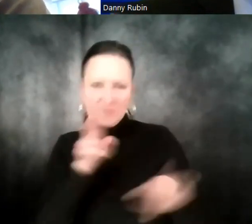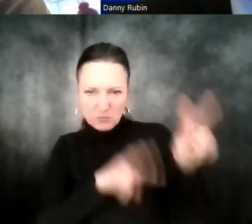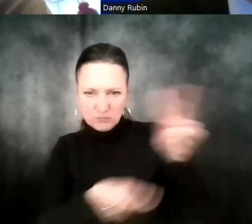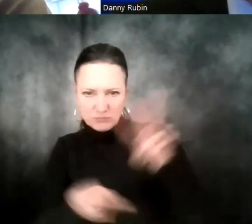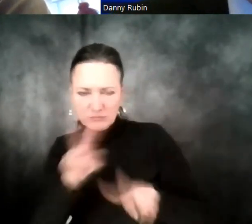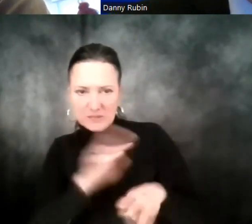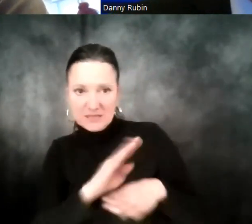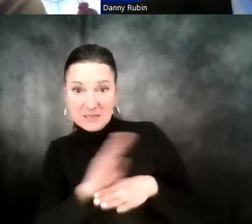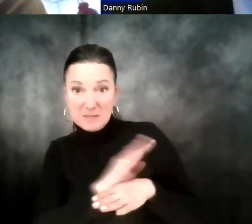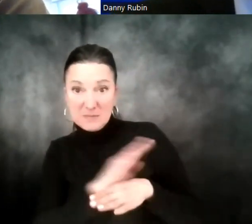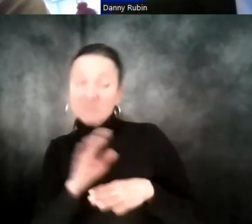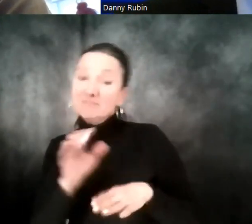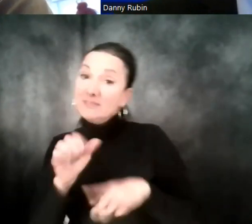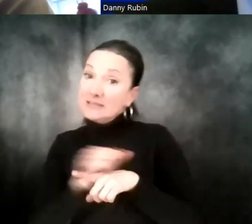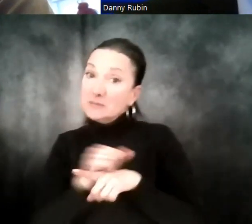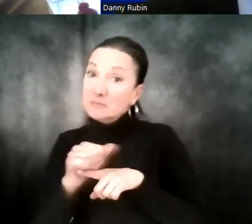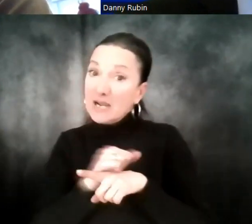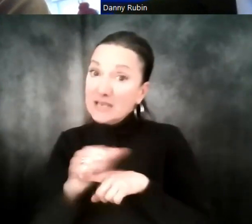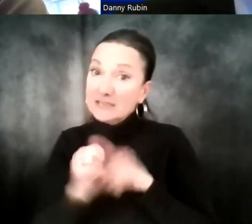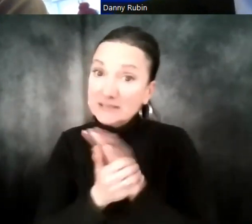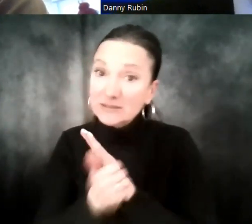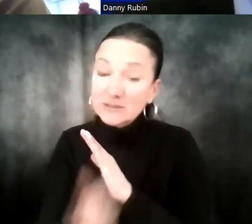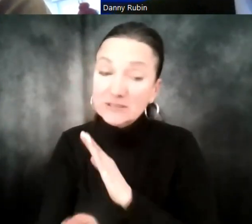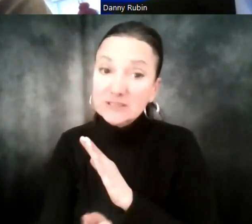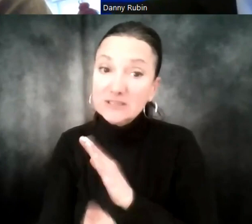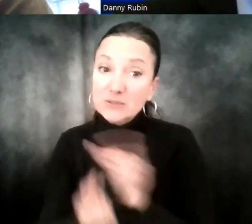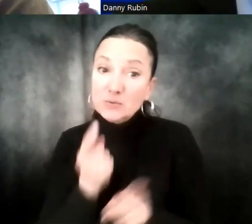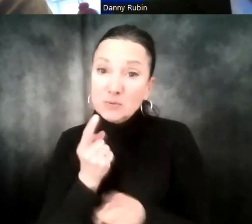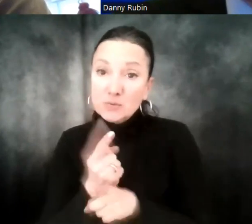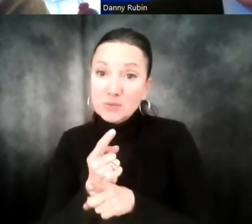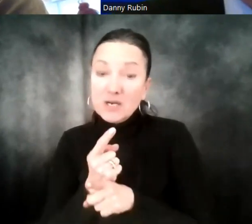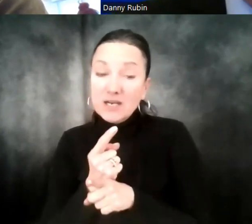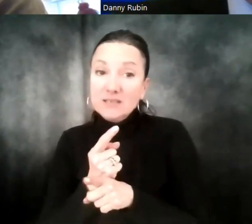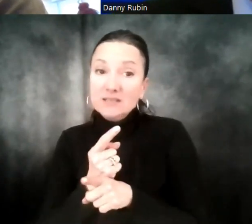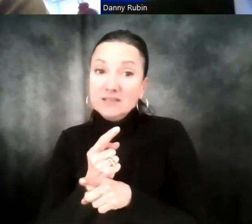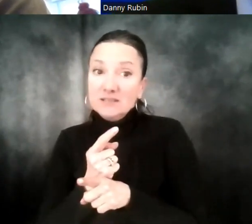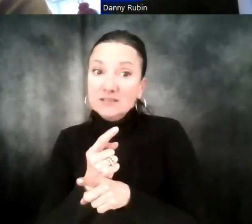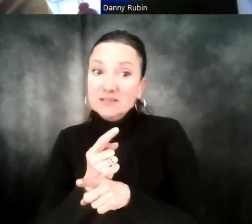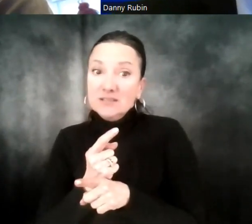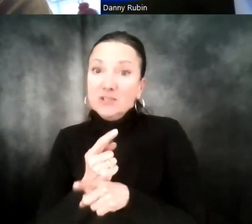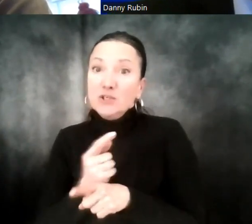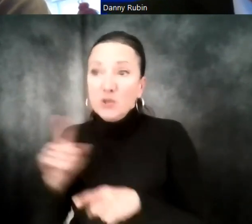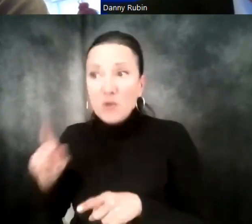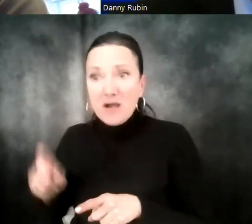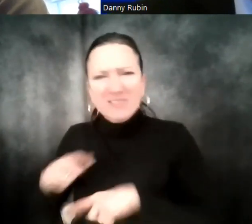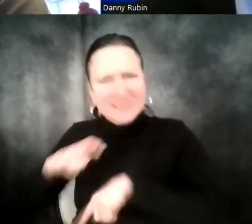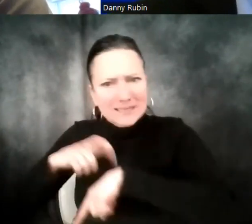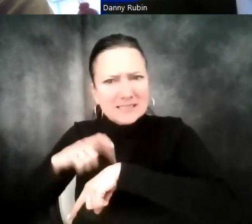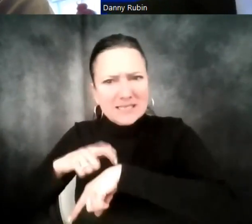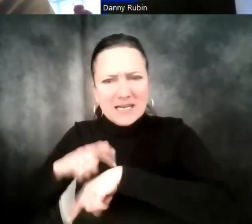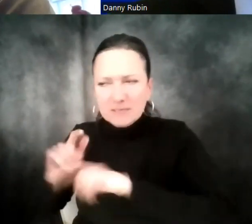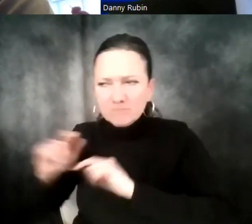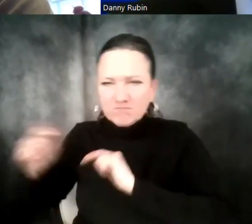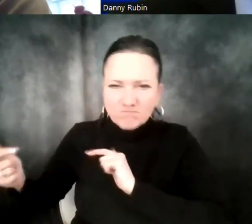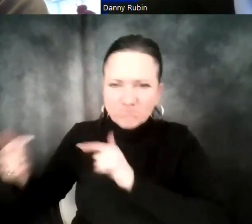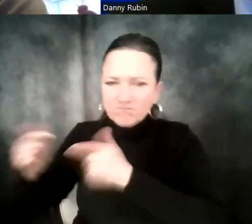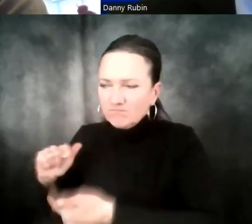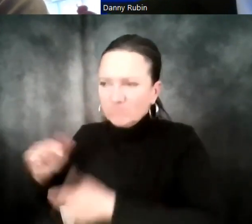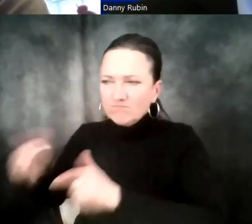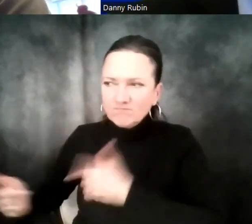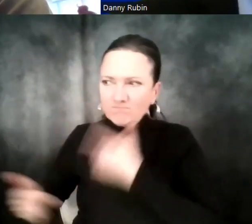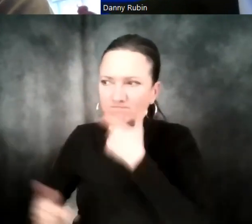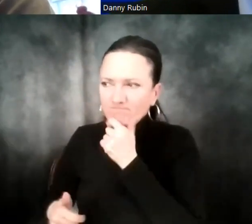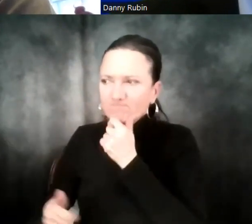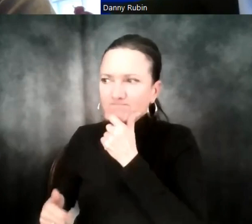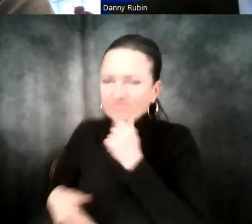Which takes some practice, right? I mean, you have to kind of be at work a little bit and engage with customers to get a feel for that, right? You have to kind of use